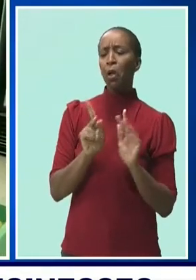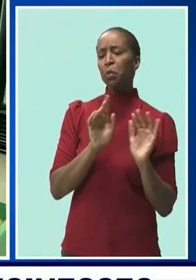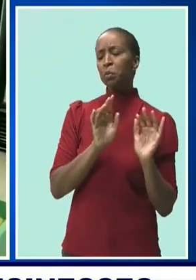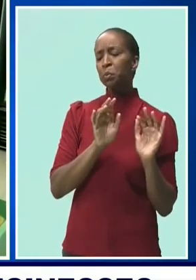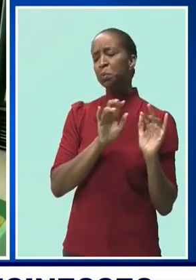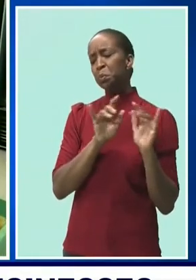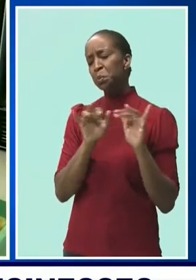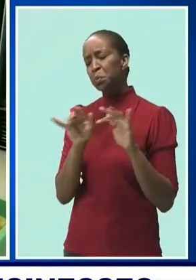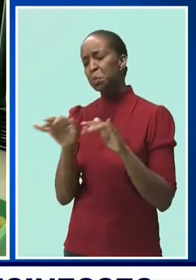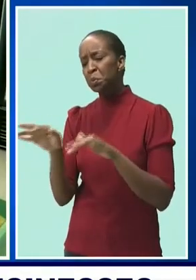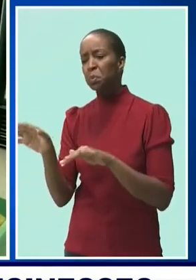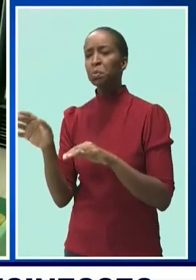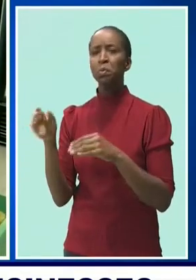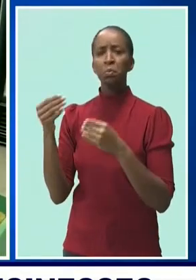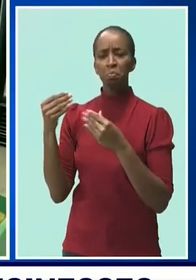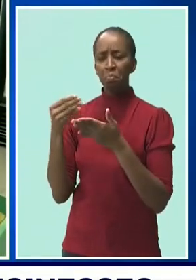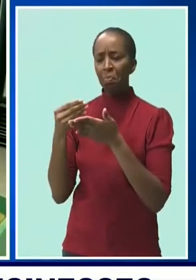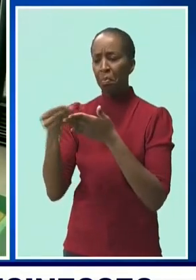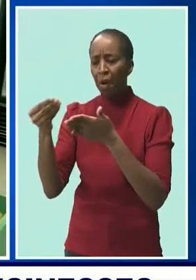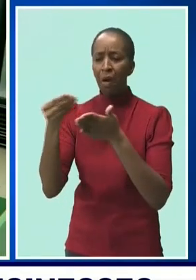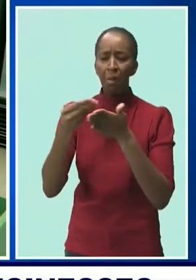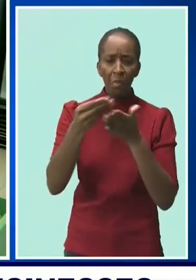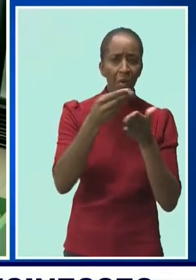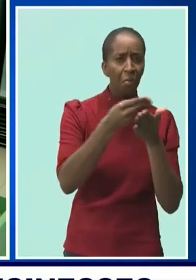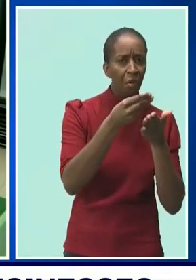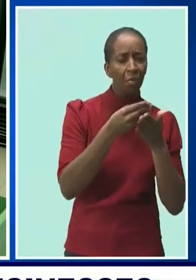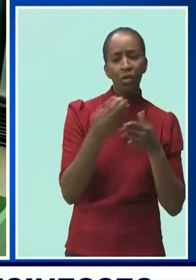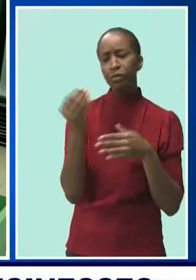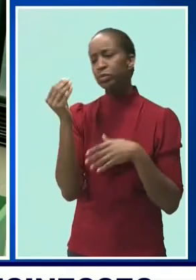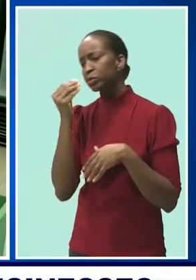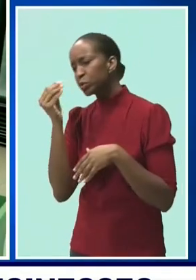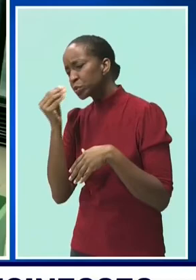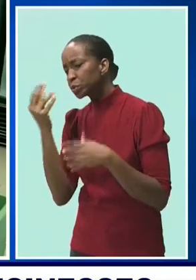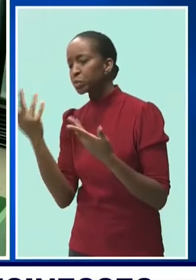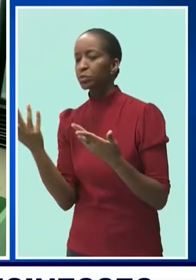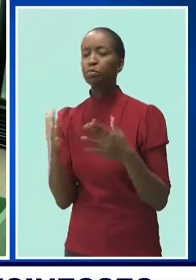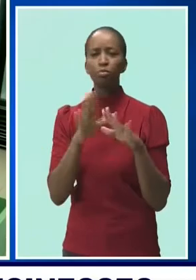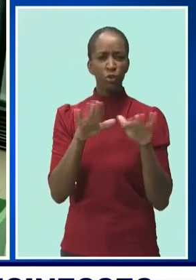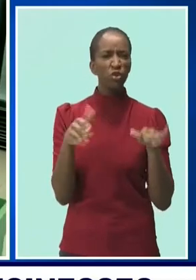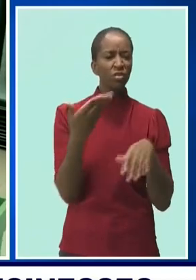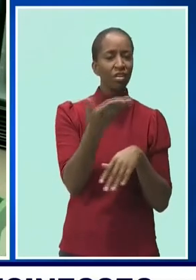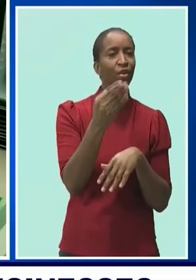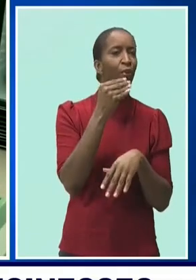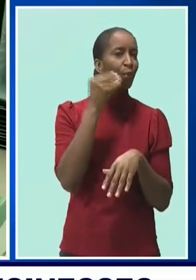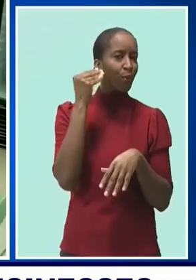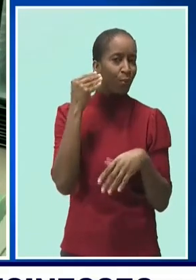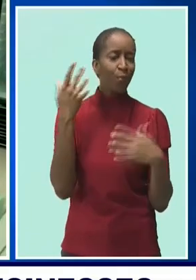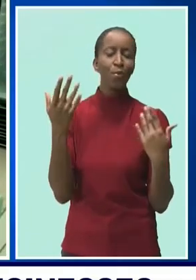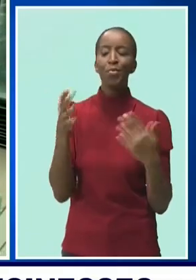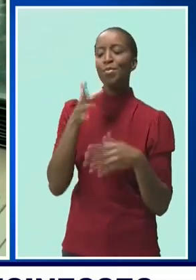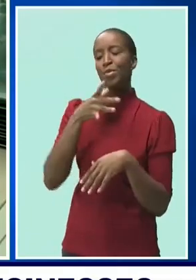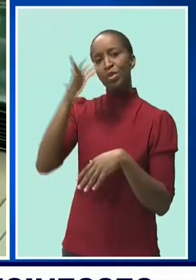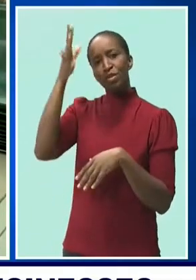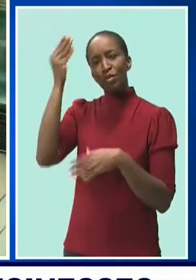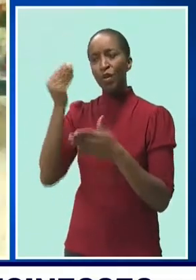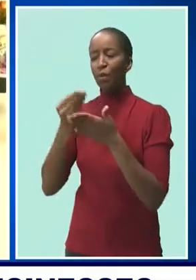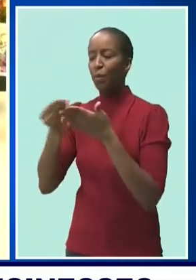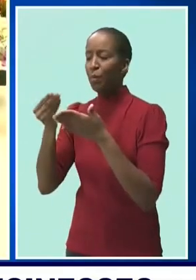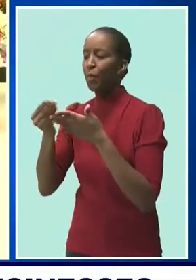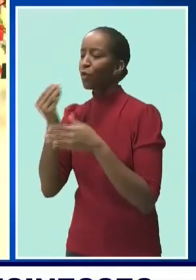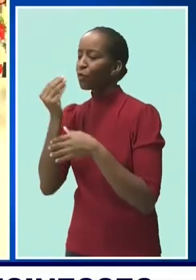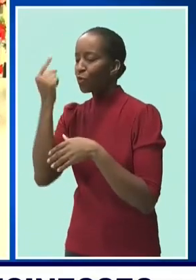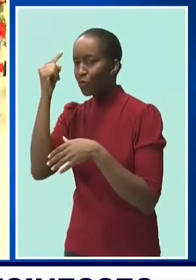People are into still buying, you know, food, children are still home, so you're getting a lot of breakfast stuff from buyers.